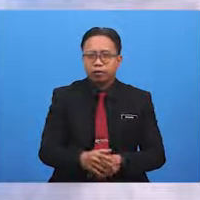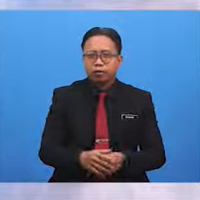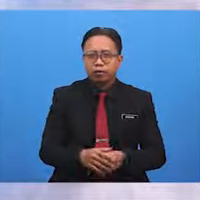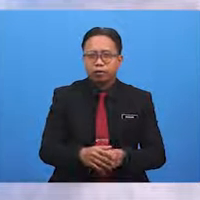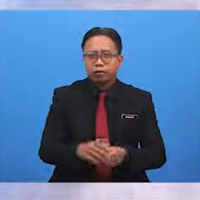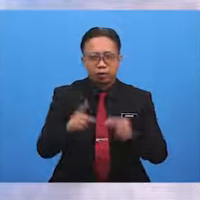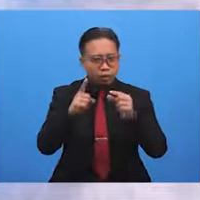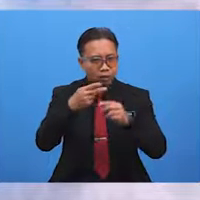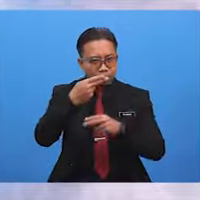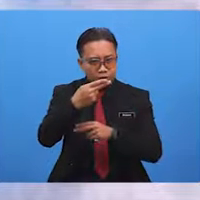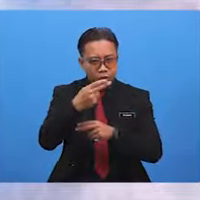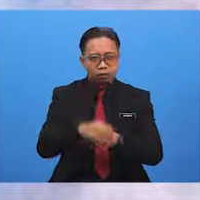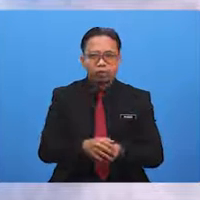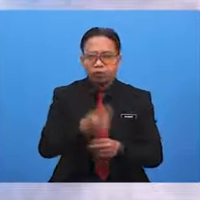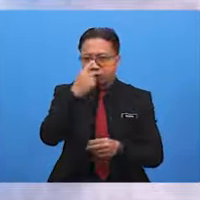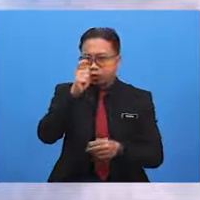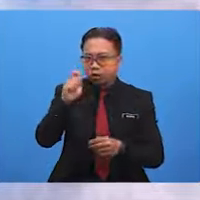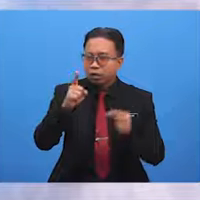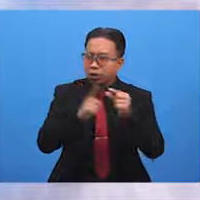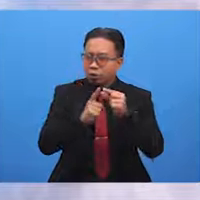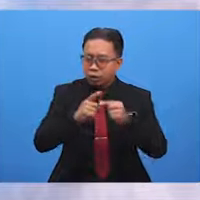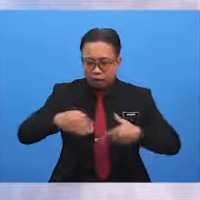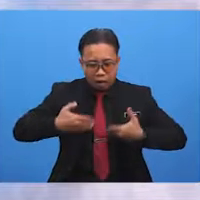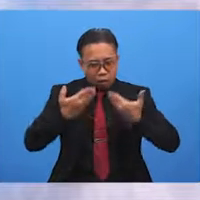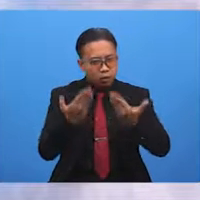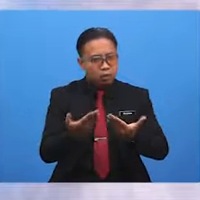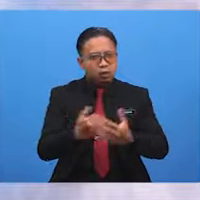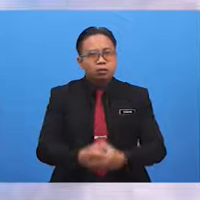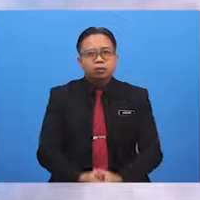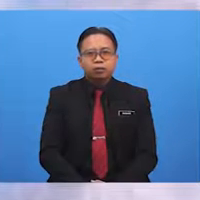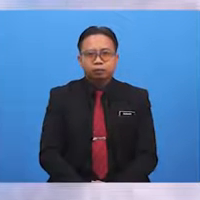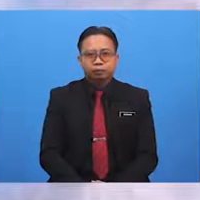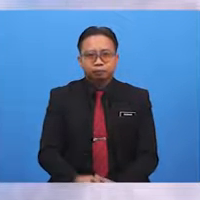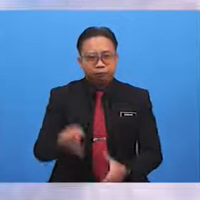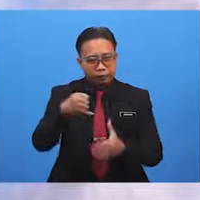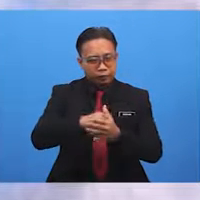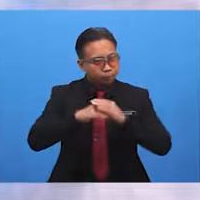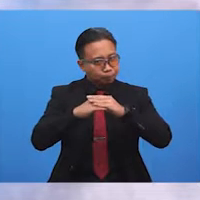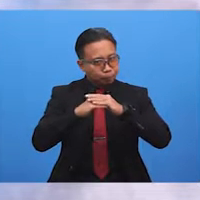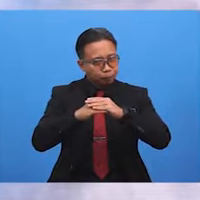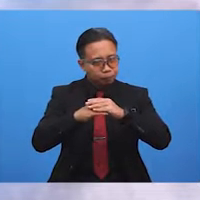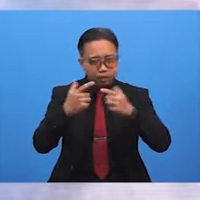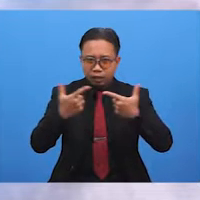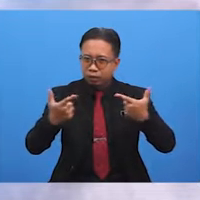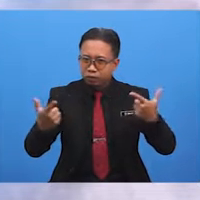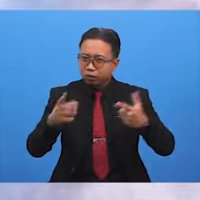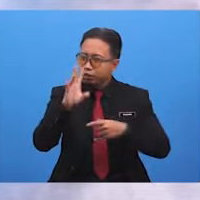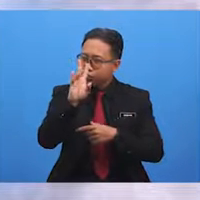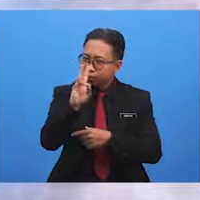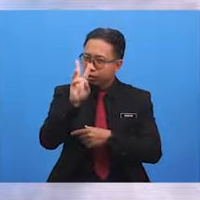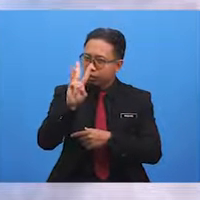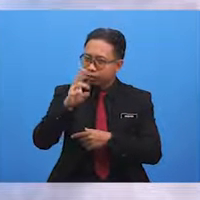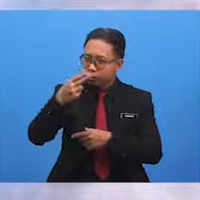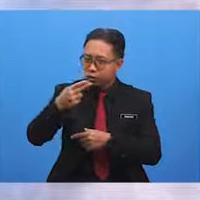for the letter H for the word how. In the English language, there are seven WH